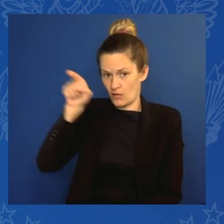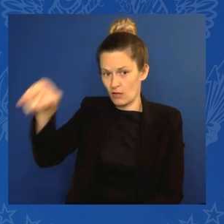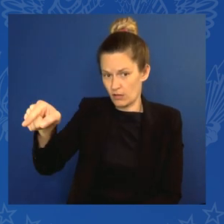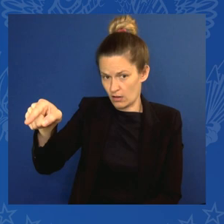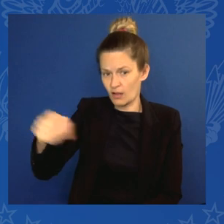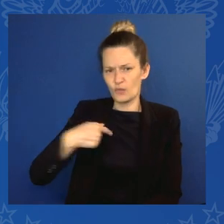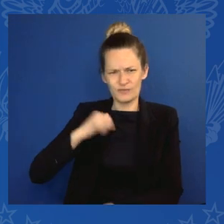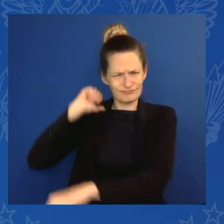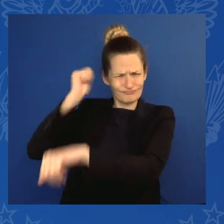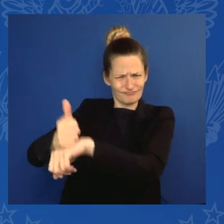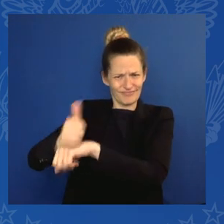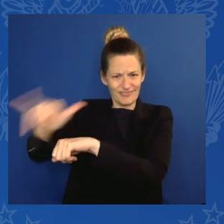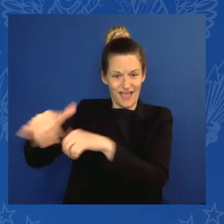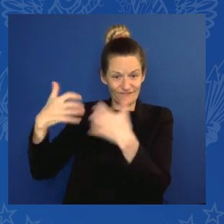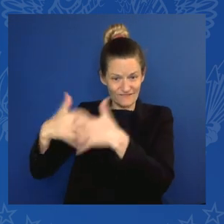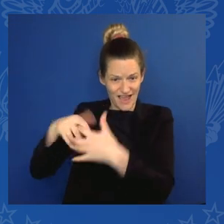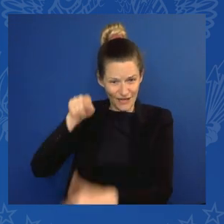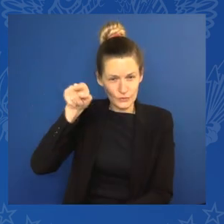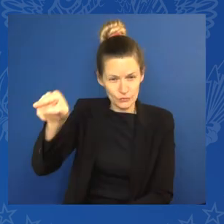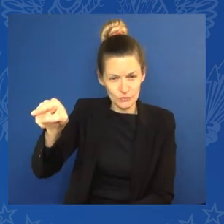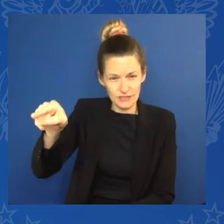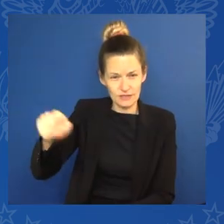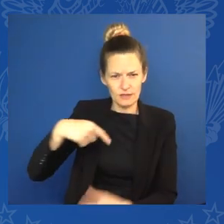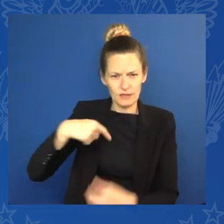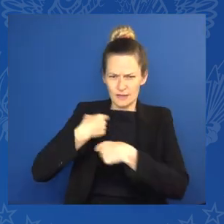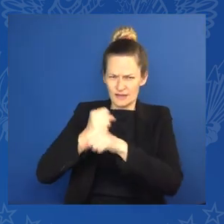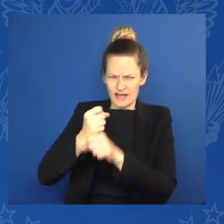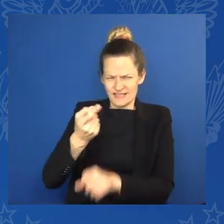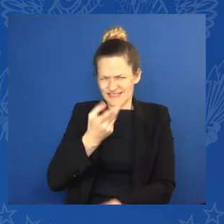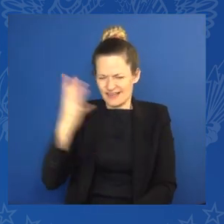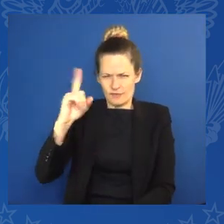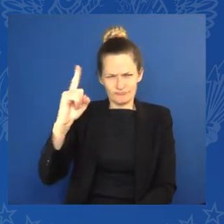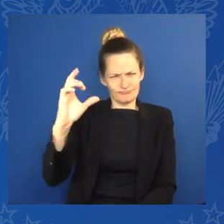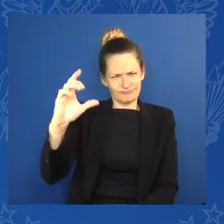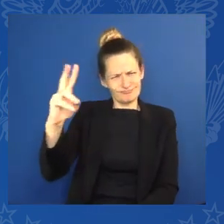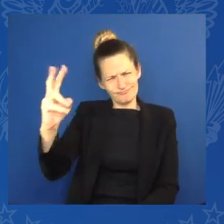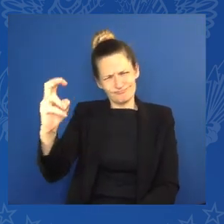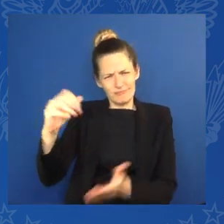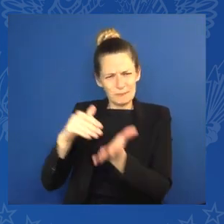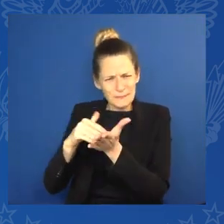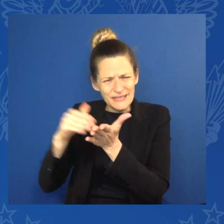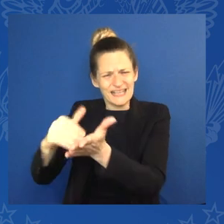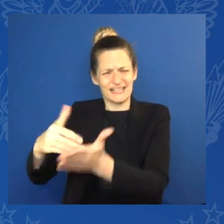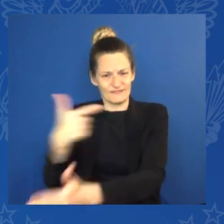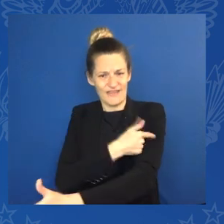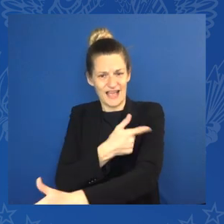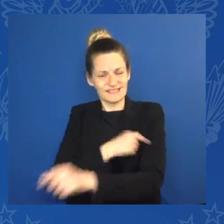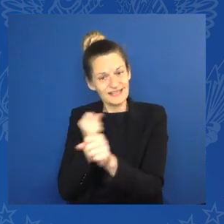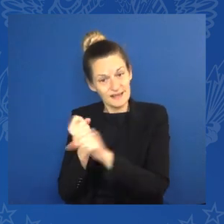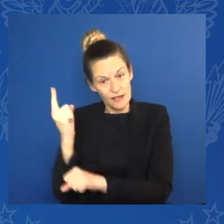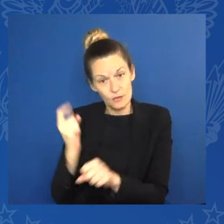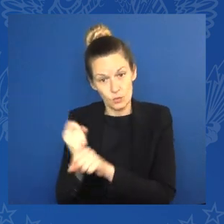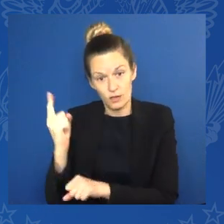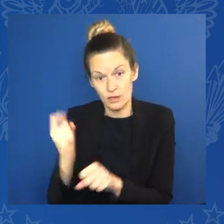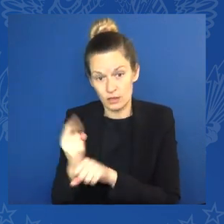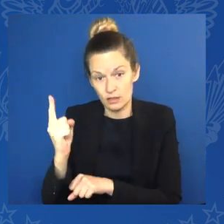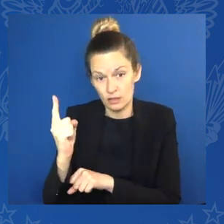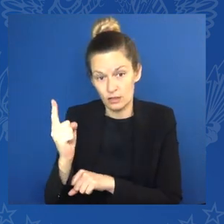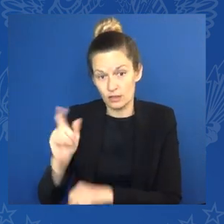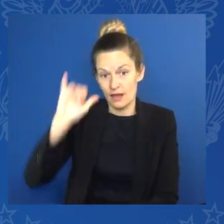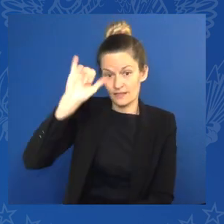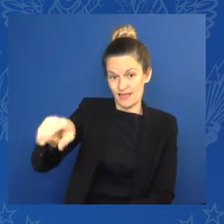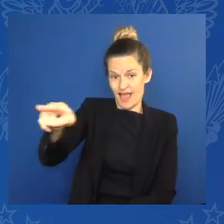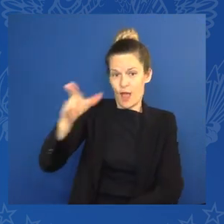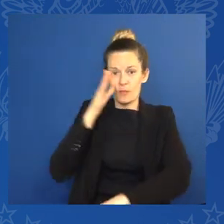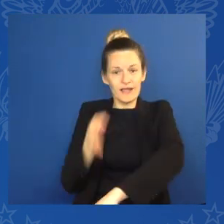diseases. It's an investment that will enhance global vaccine supplies, as well as improve access and equity